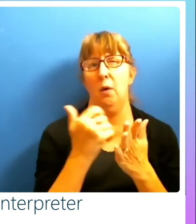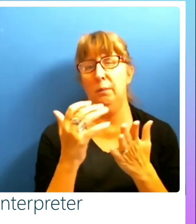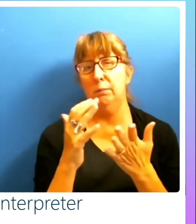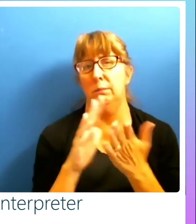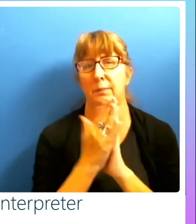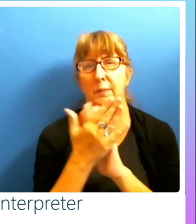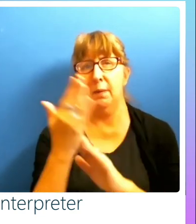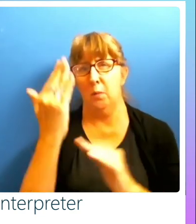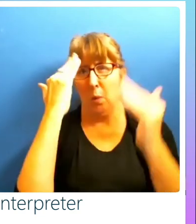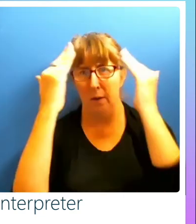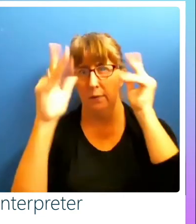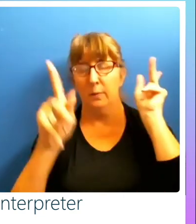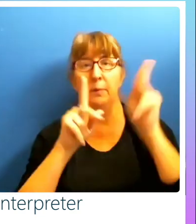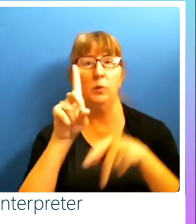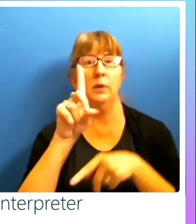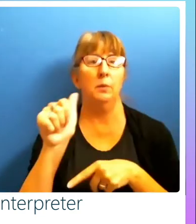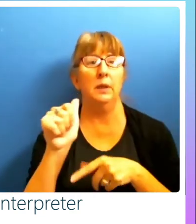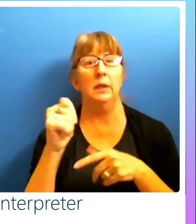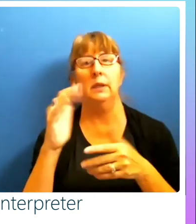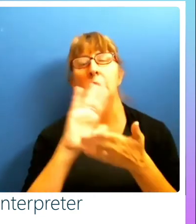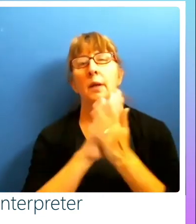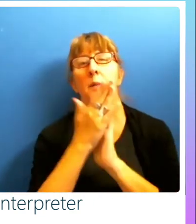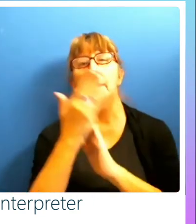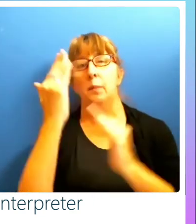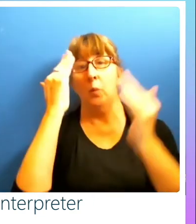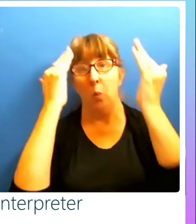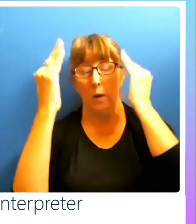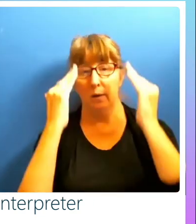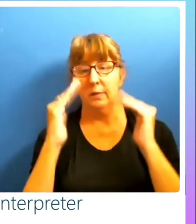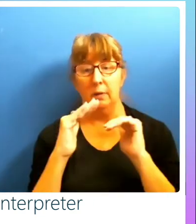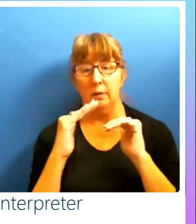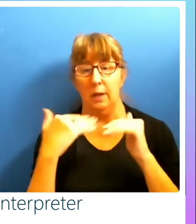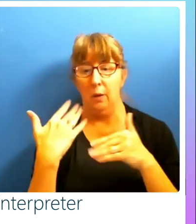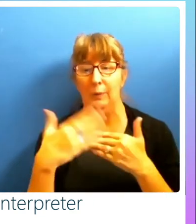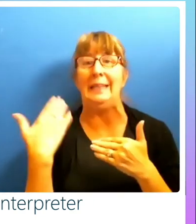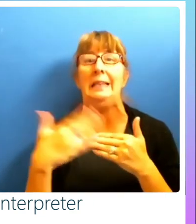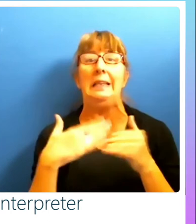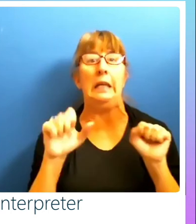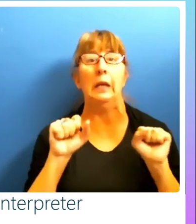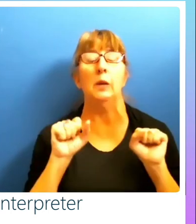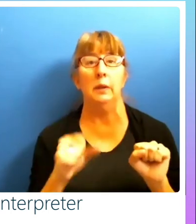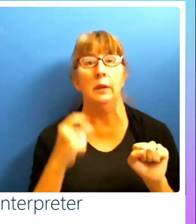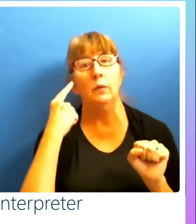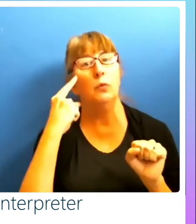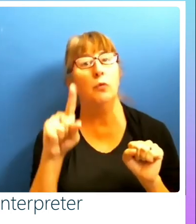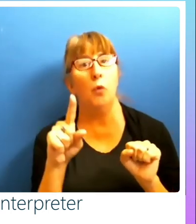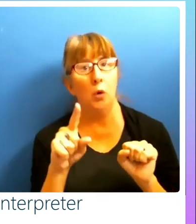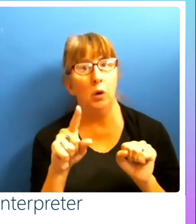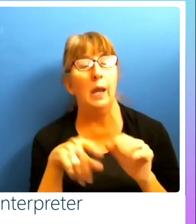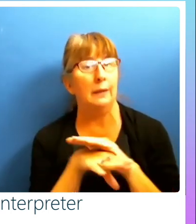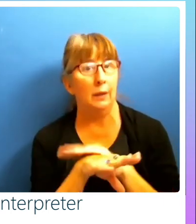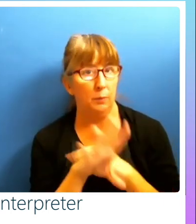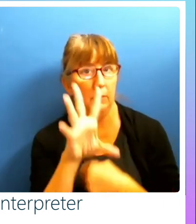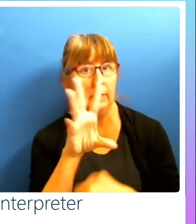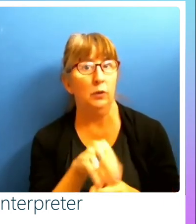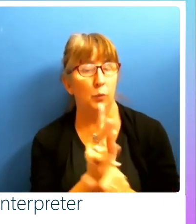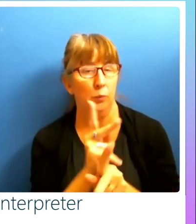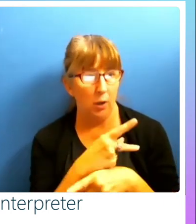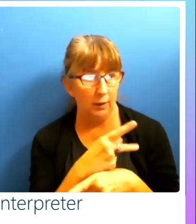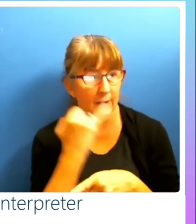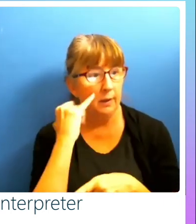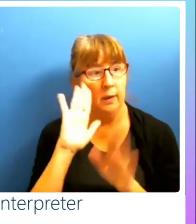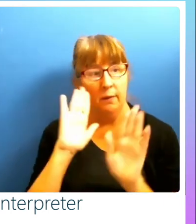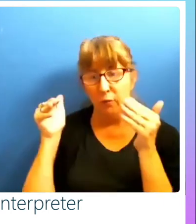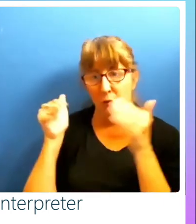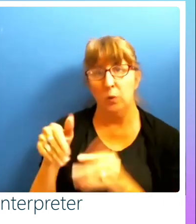peoples with disabilities community, to help gain awareness on, you know, how easy it can be to put accessibility into your products if you focus